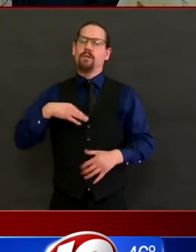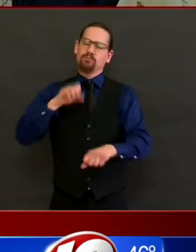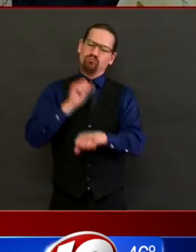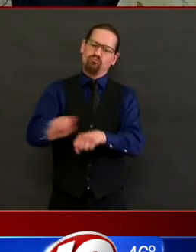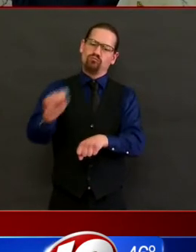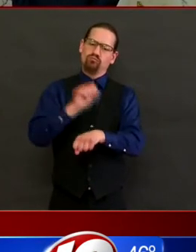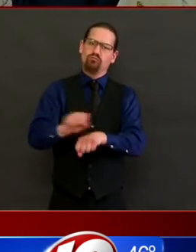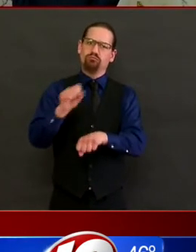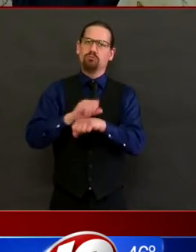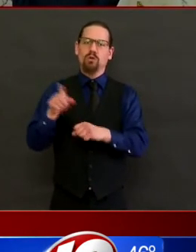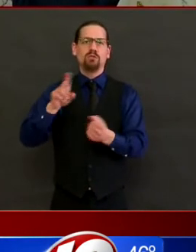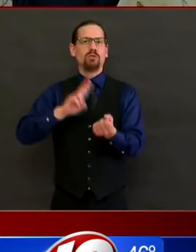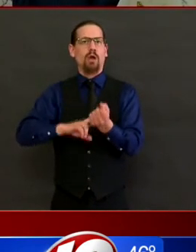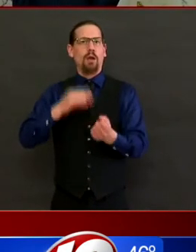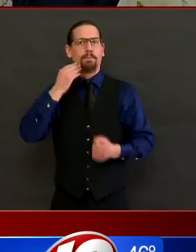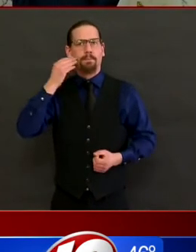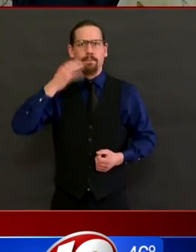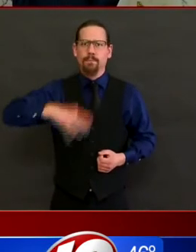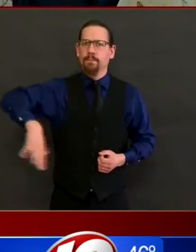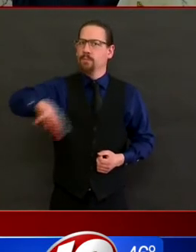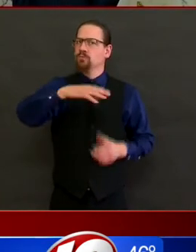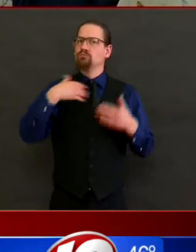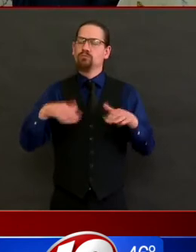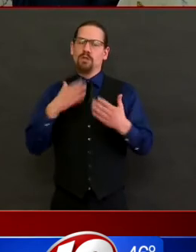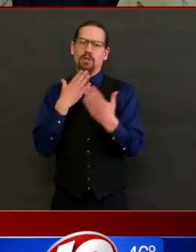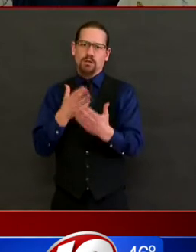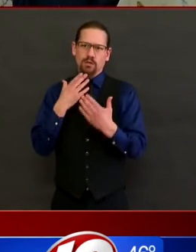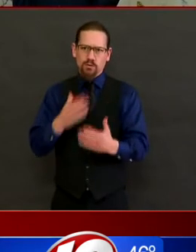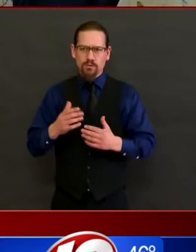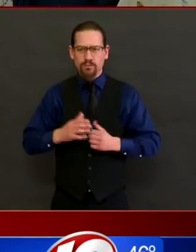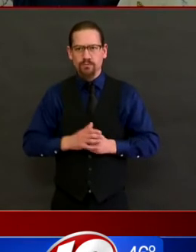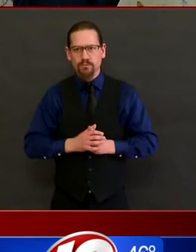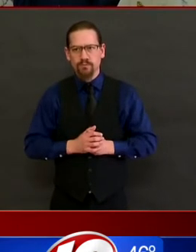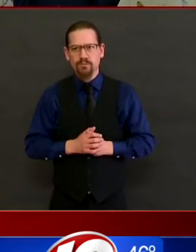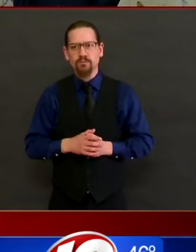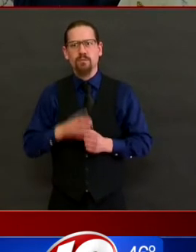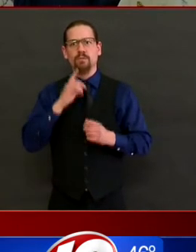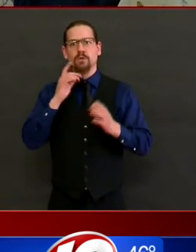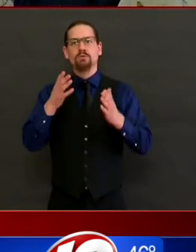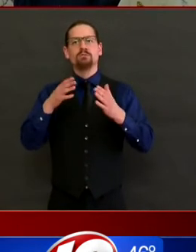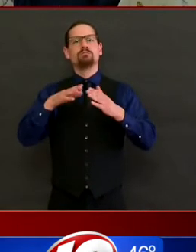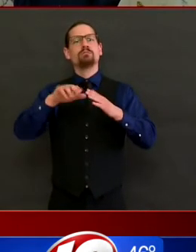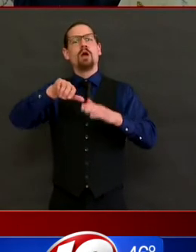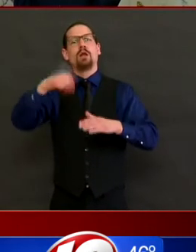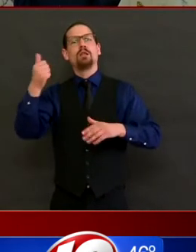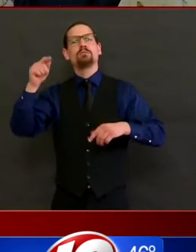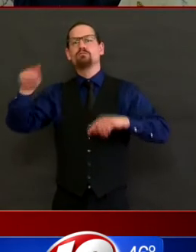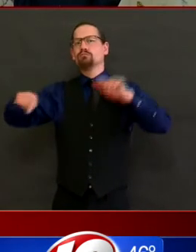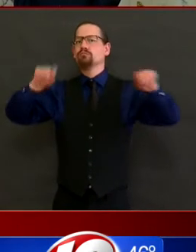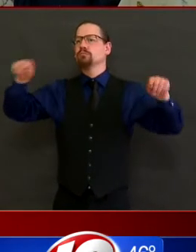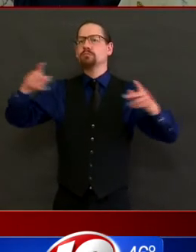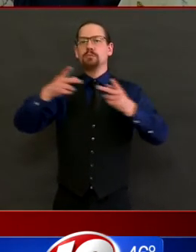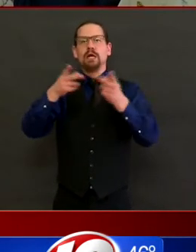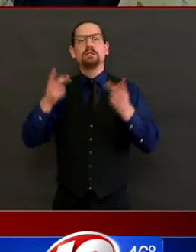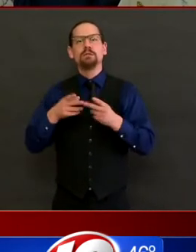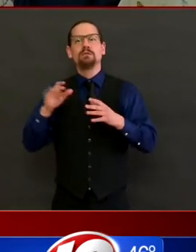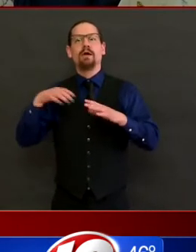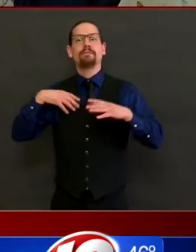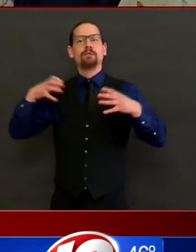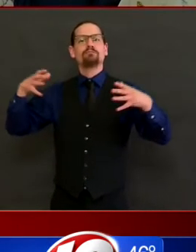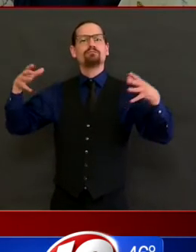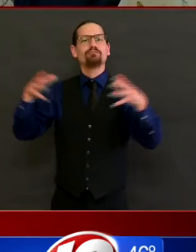another major focus for us is people in communities where we have traditionally seen health